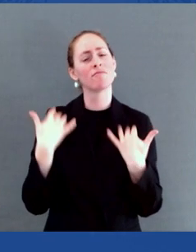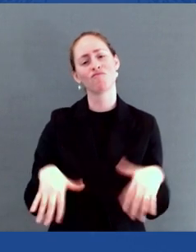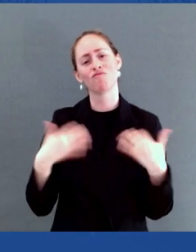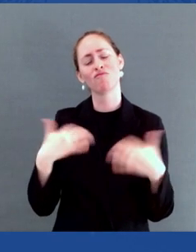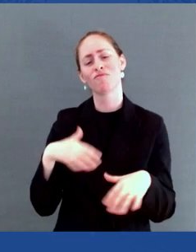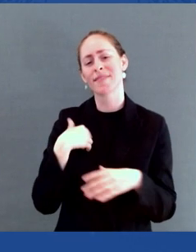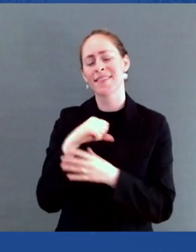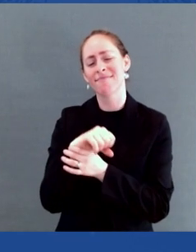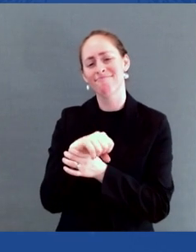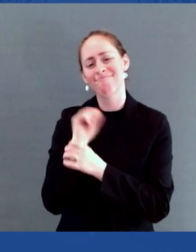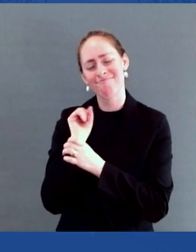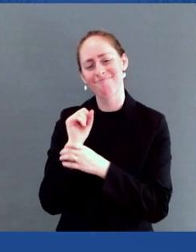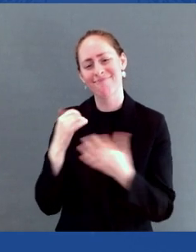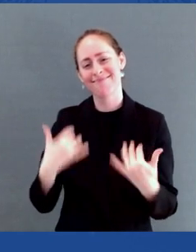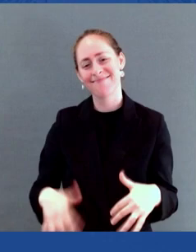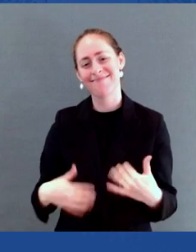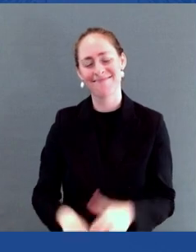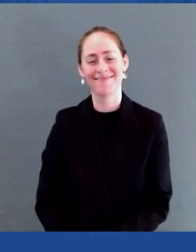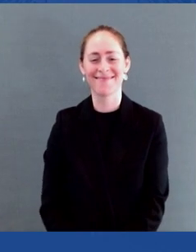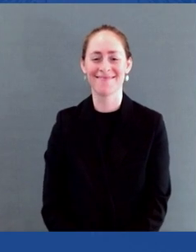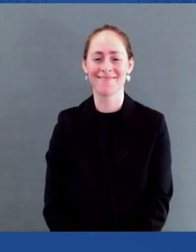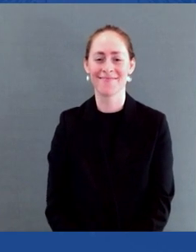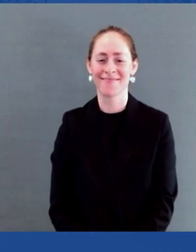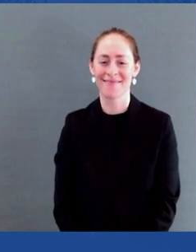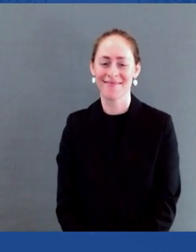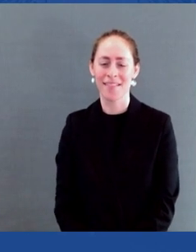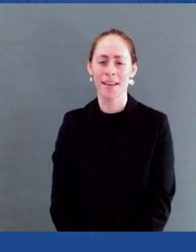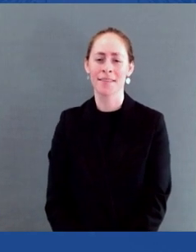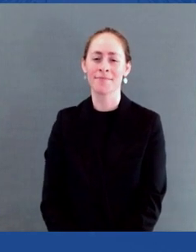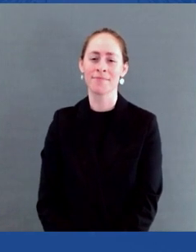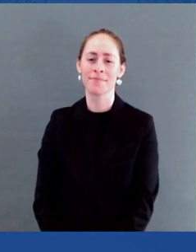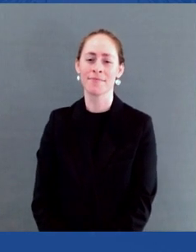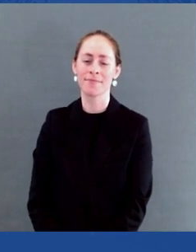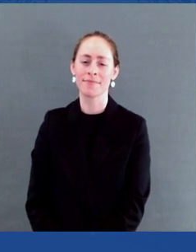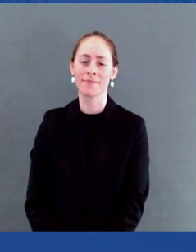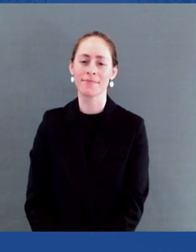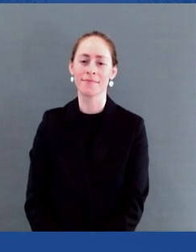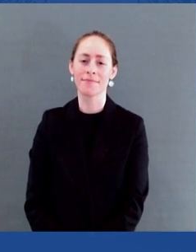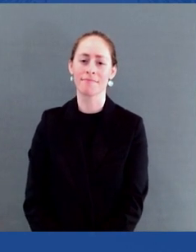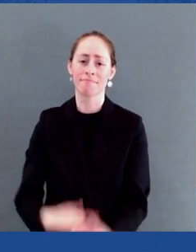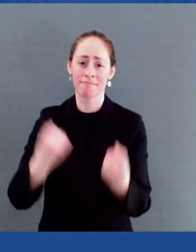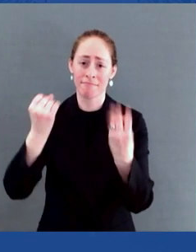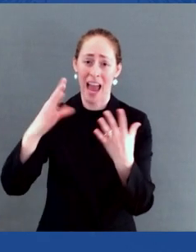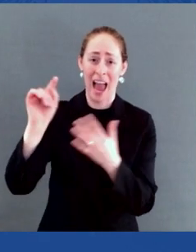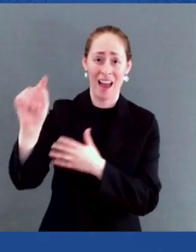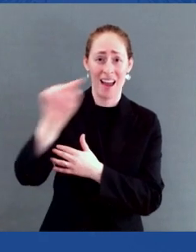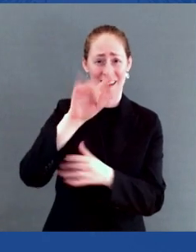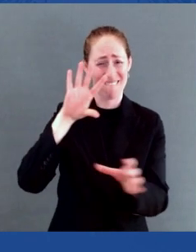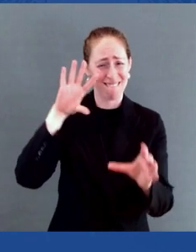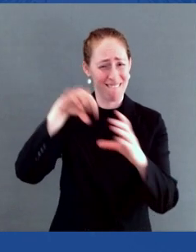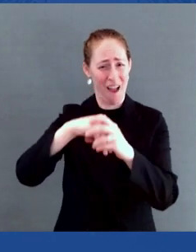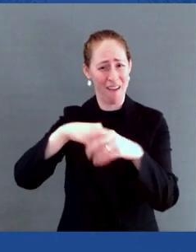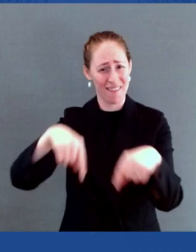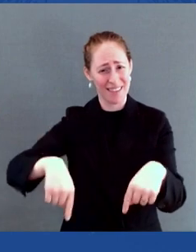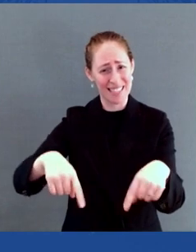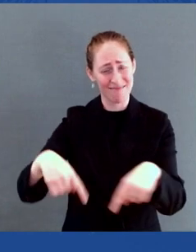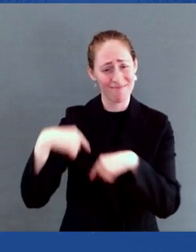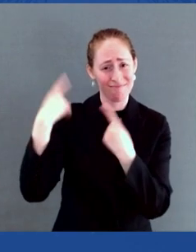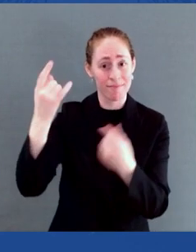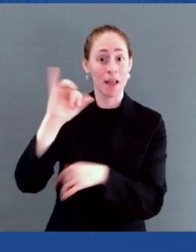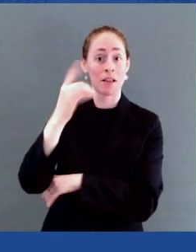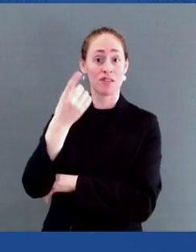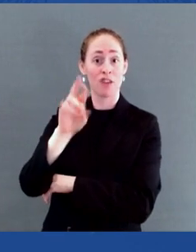part of this effort for decades, including Dr. Fauci, who is, I mean, he's all things. Dr.